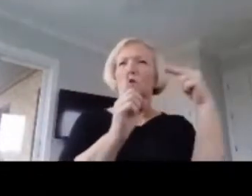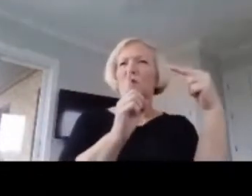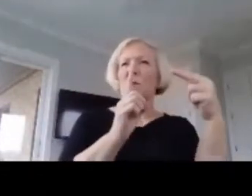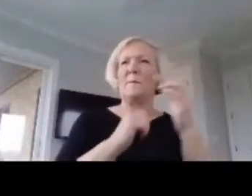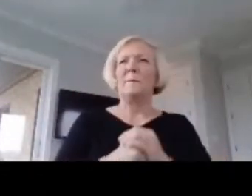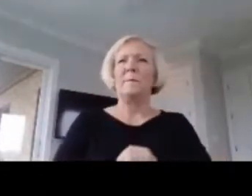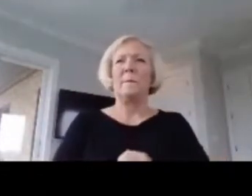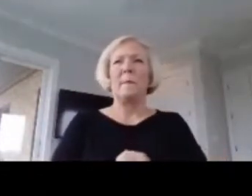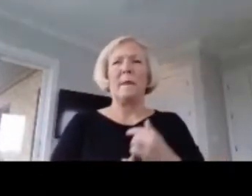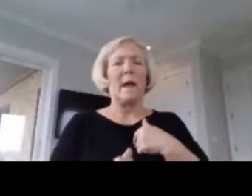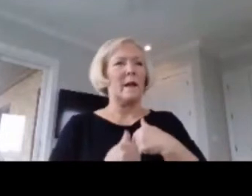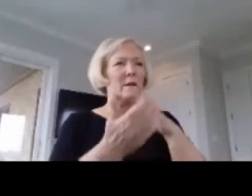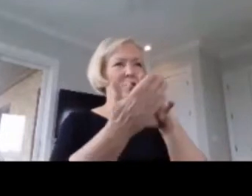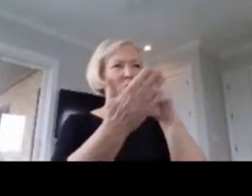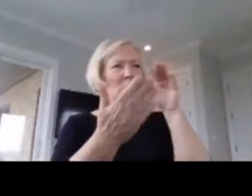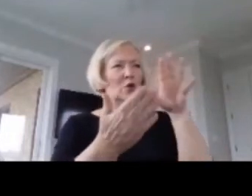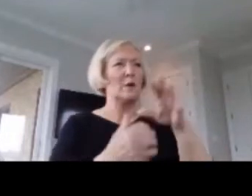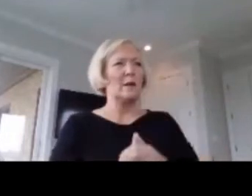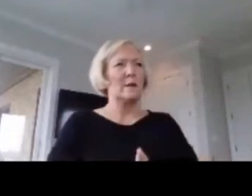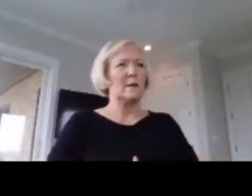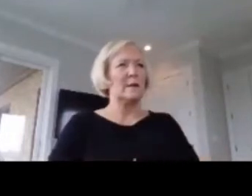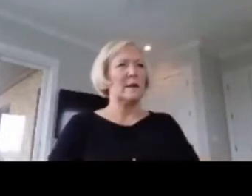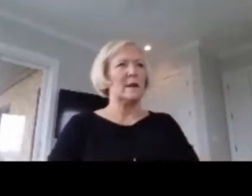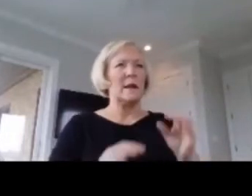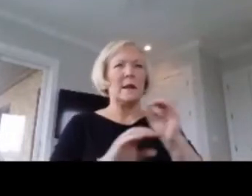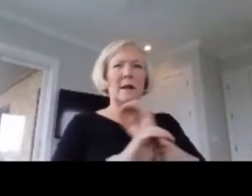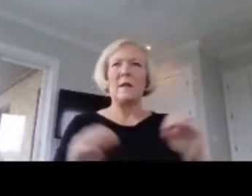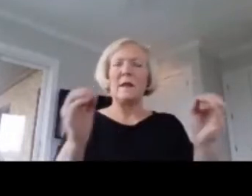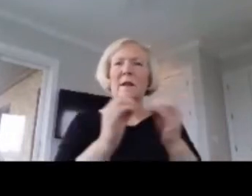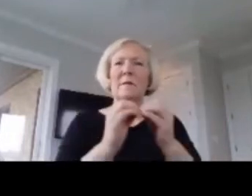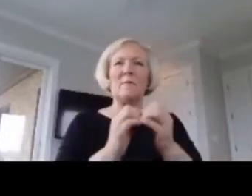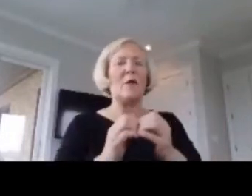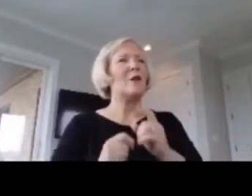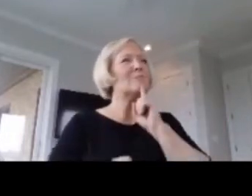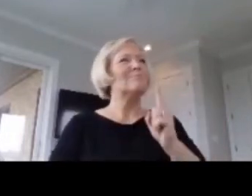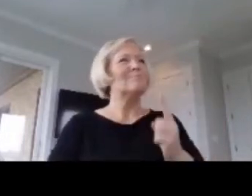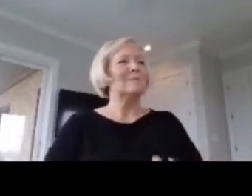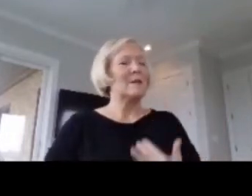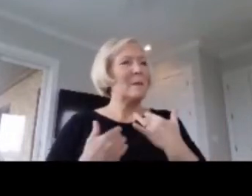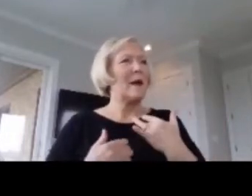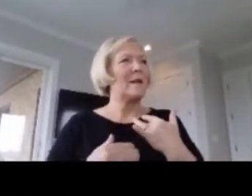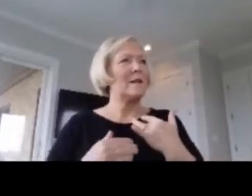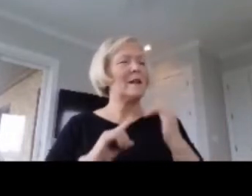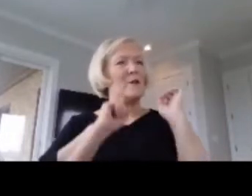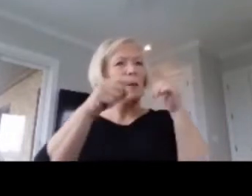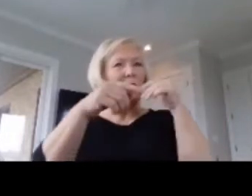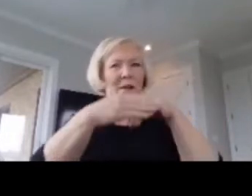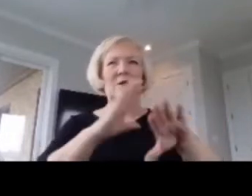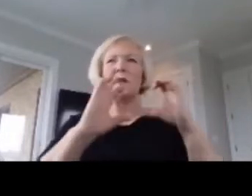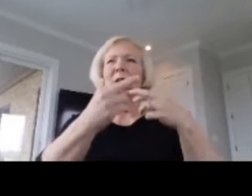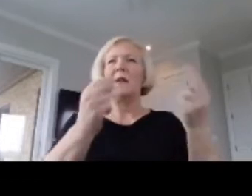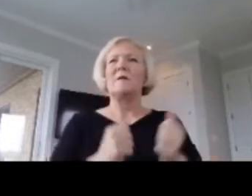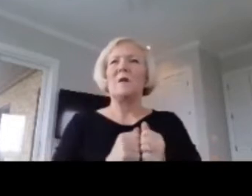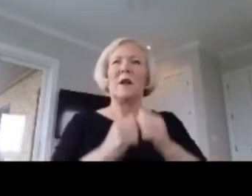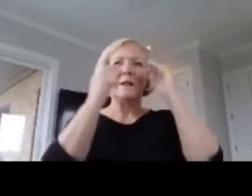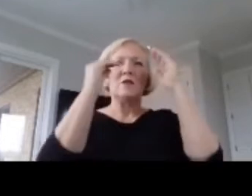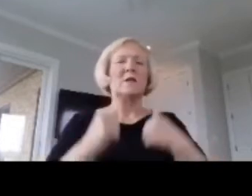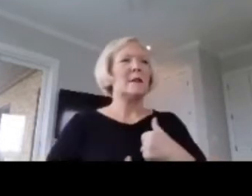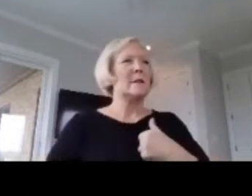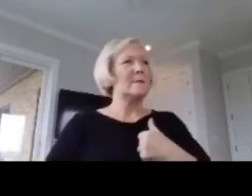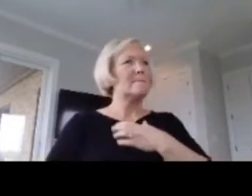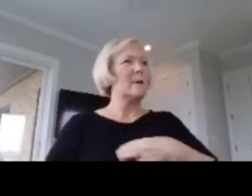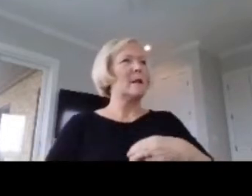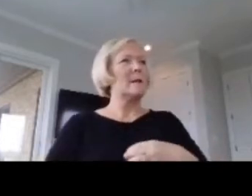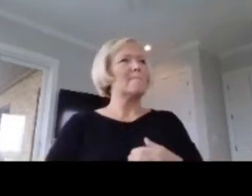As a student, nothing is more refreshing than stepping into a classroom with a teacher that is passionate about their subject.